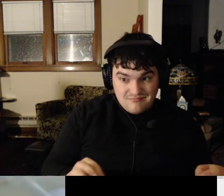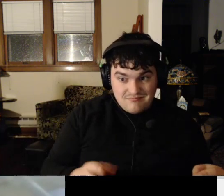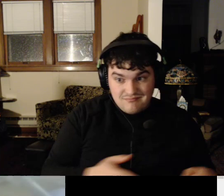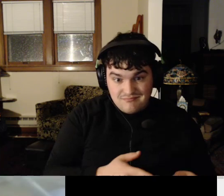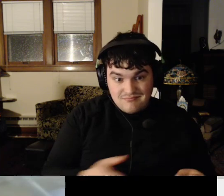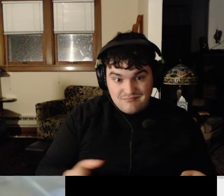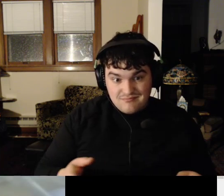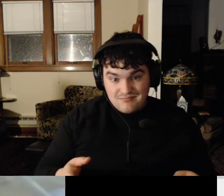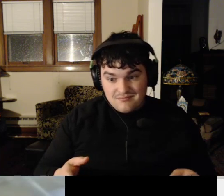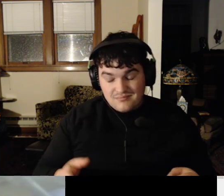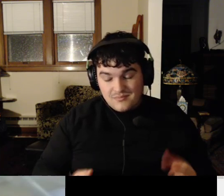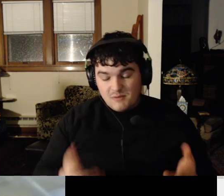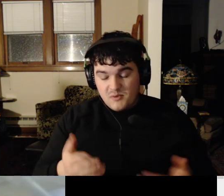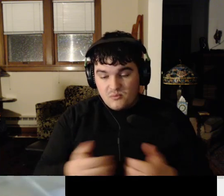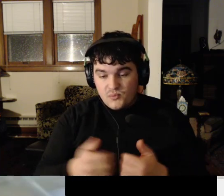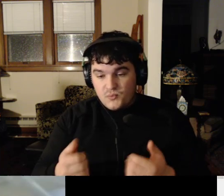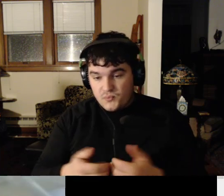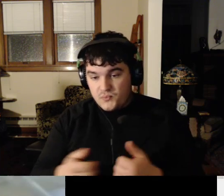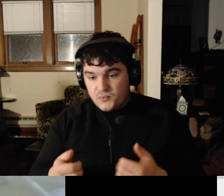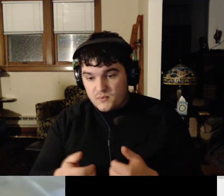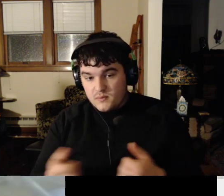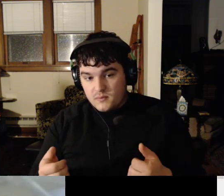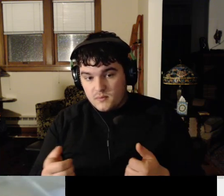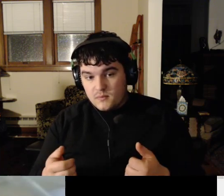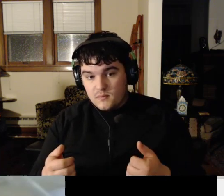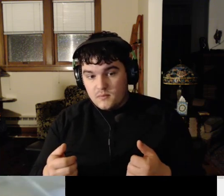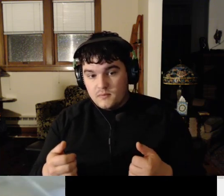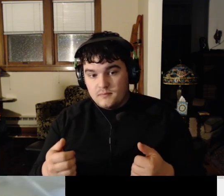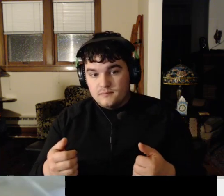Michael, do think we can bring it up somewhere else? There's two hands.